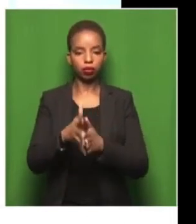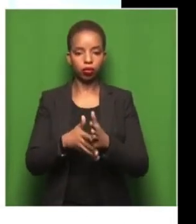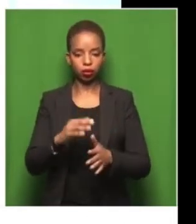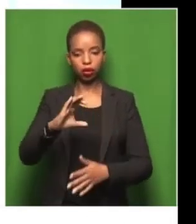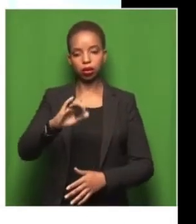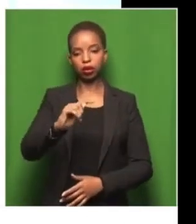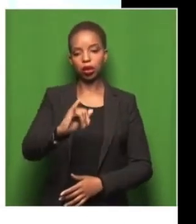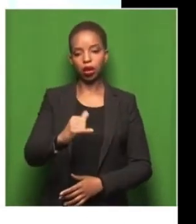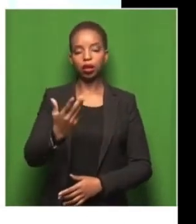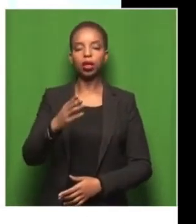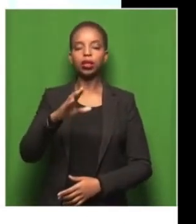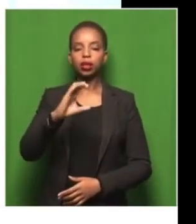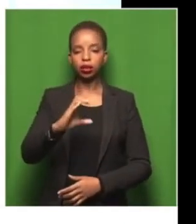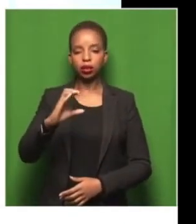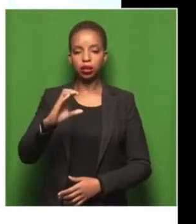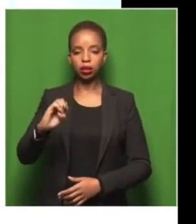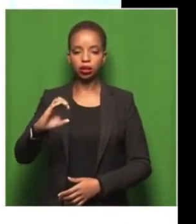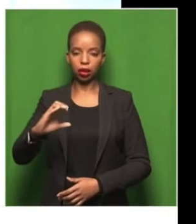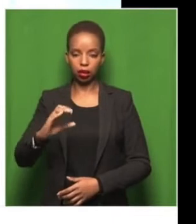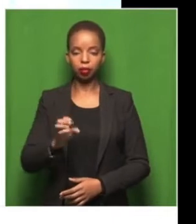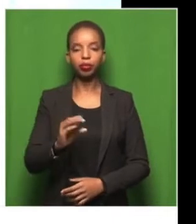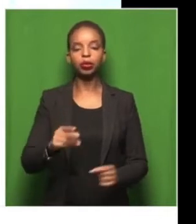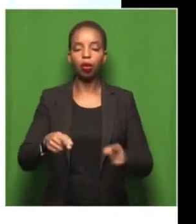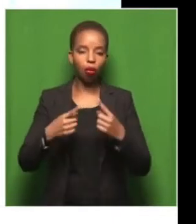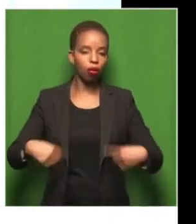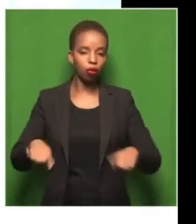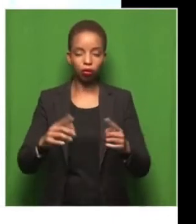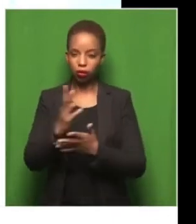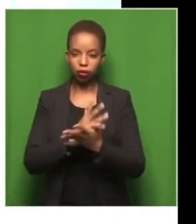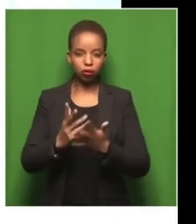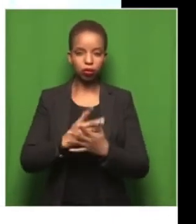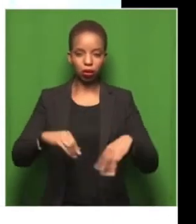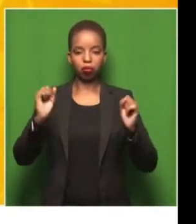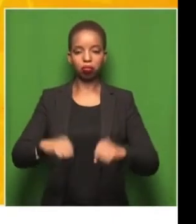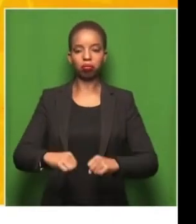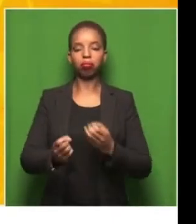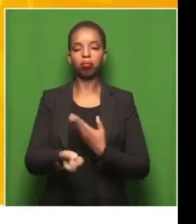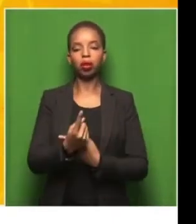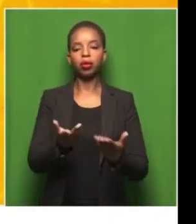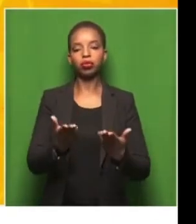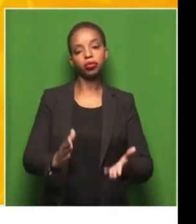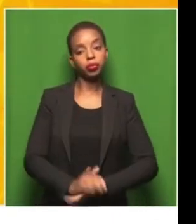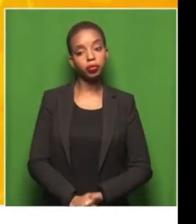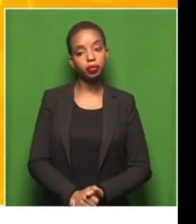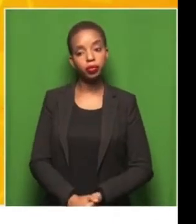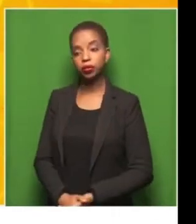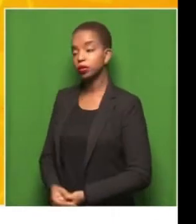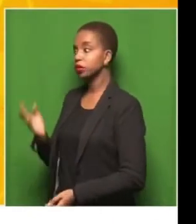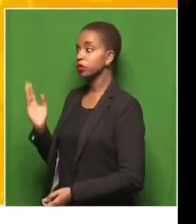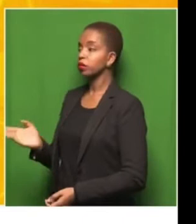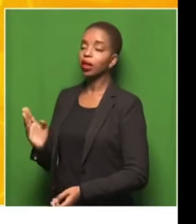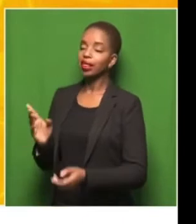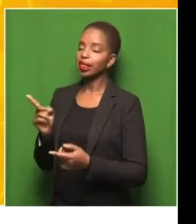And we all got together and decided to make magic happen. You know, Nicola, this is an absolutely brilliant